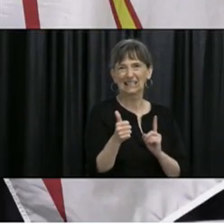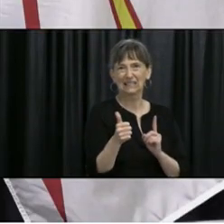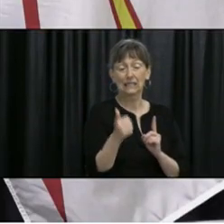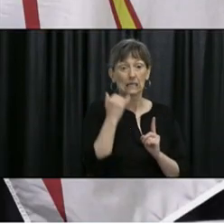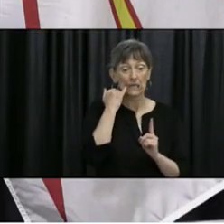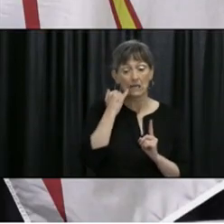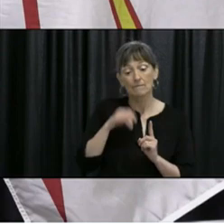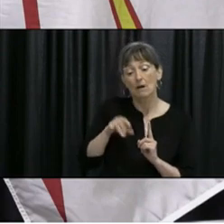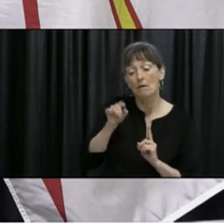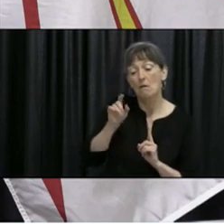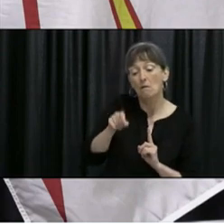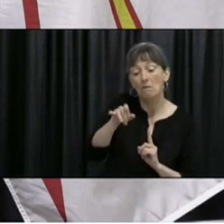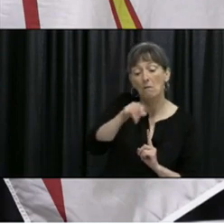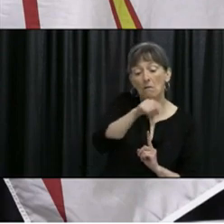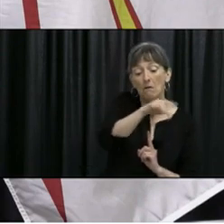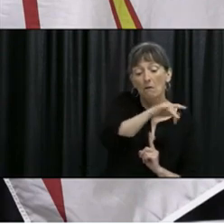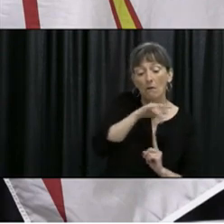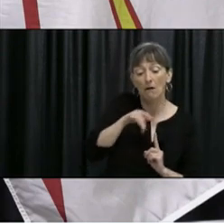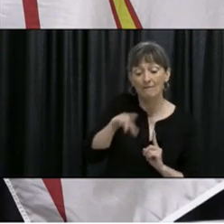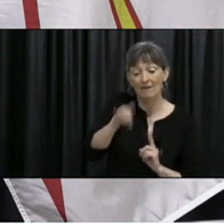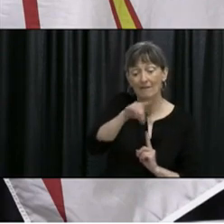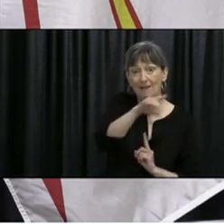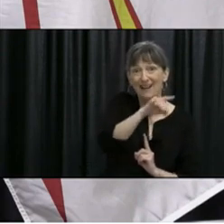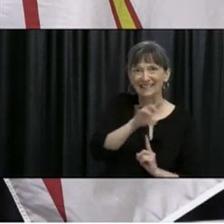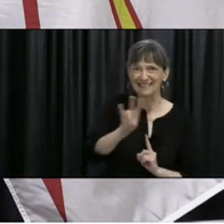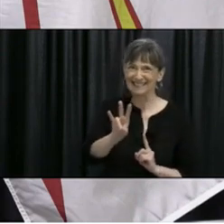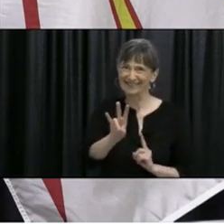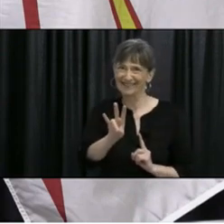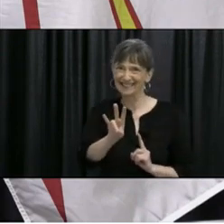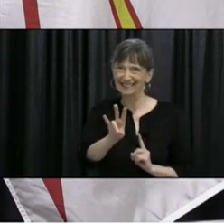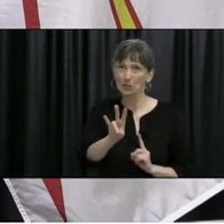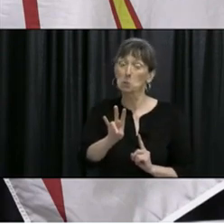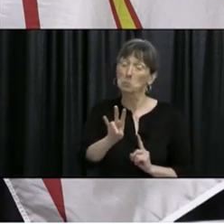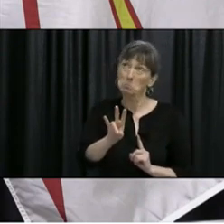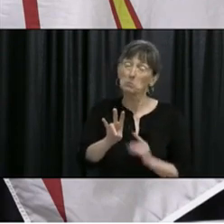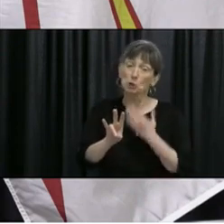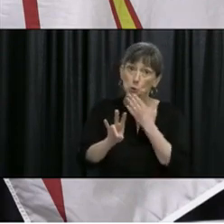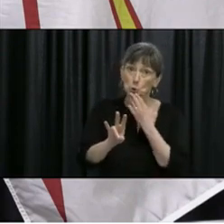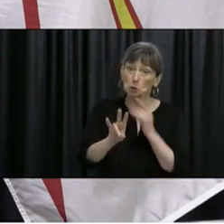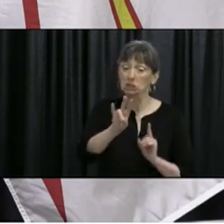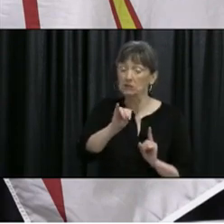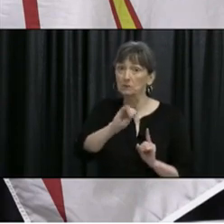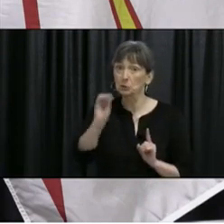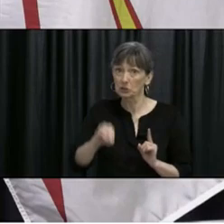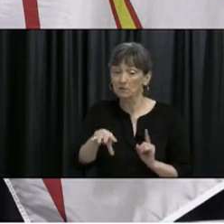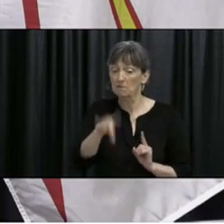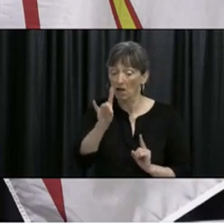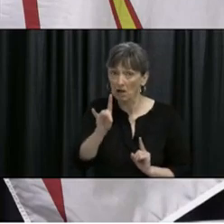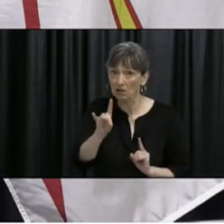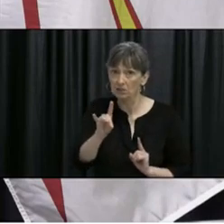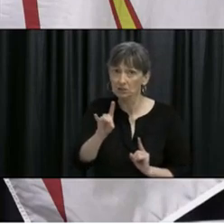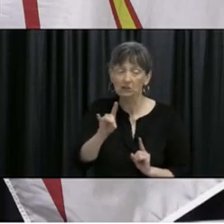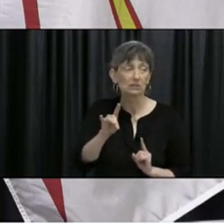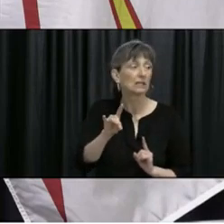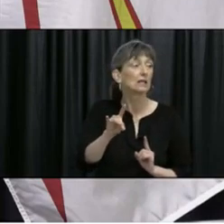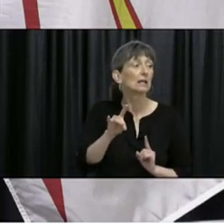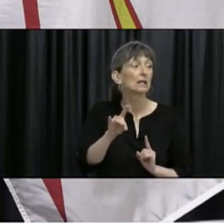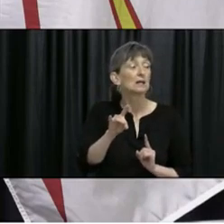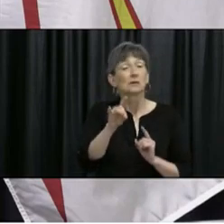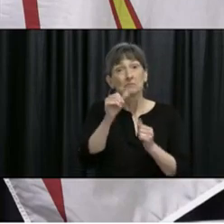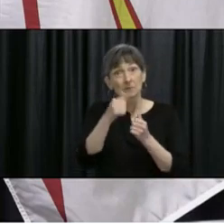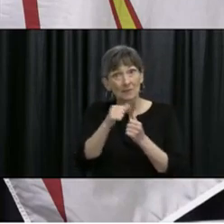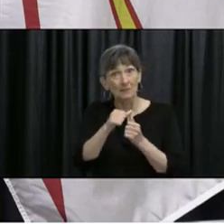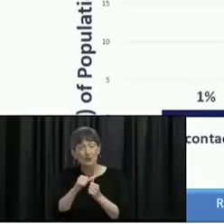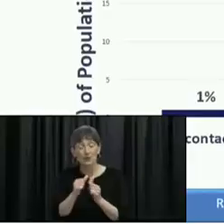But the question is, what can you do to actually help us with this? And the thing to really remember is that the lower number of